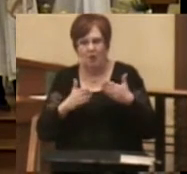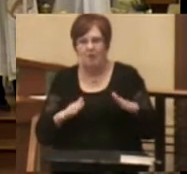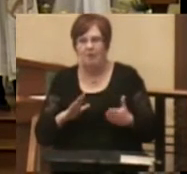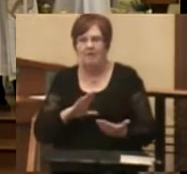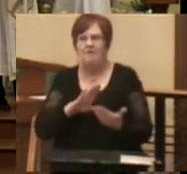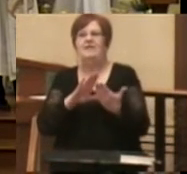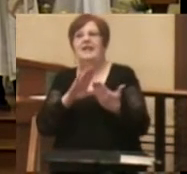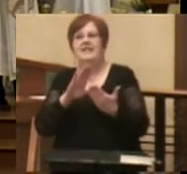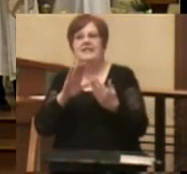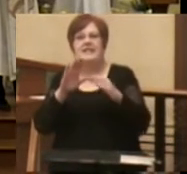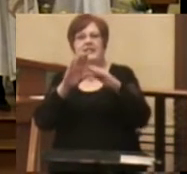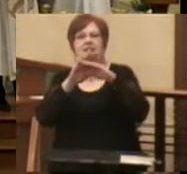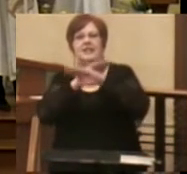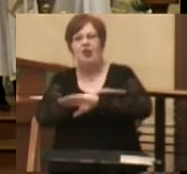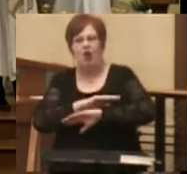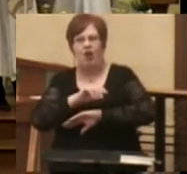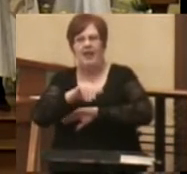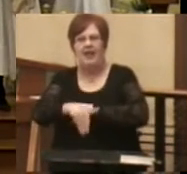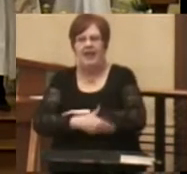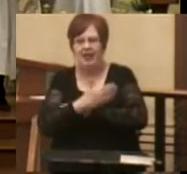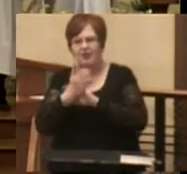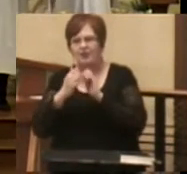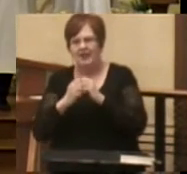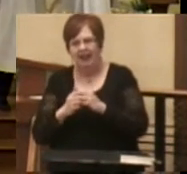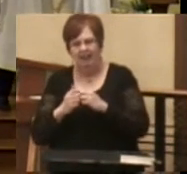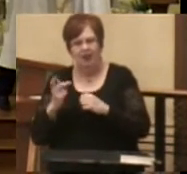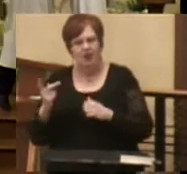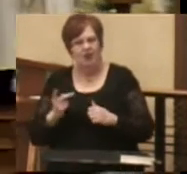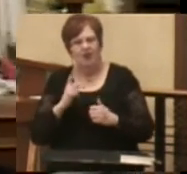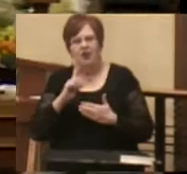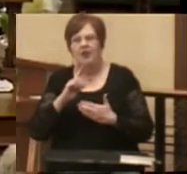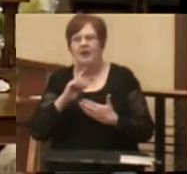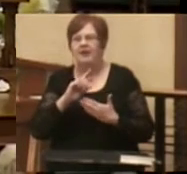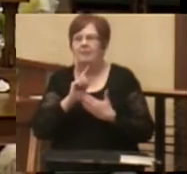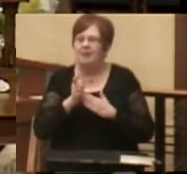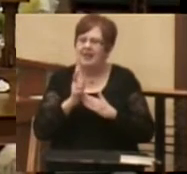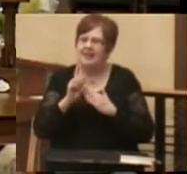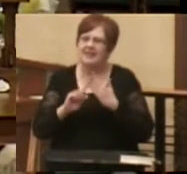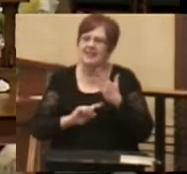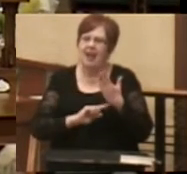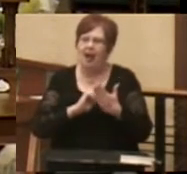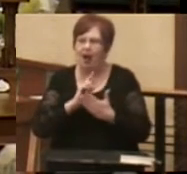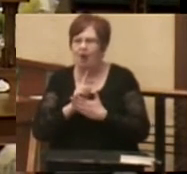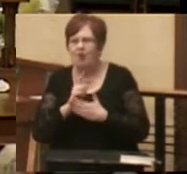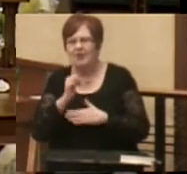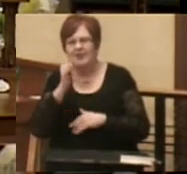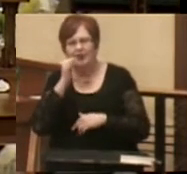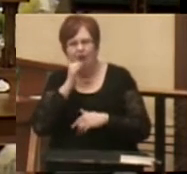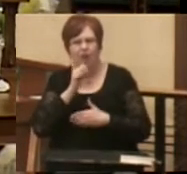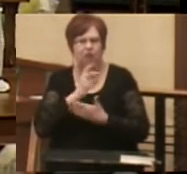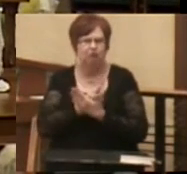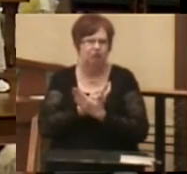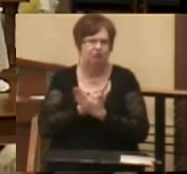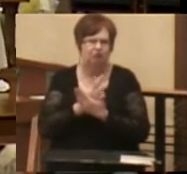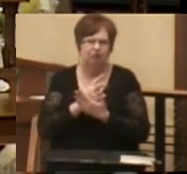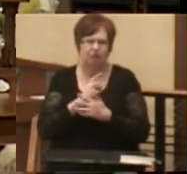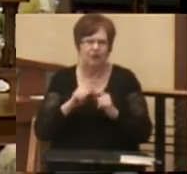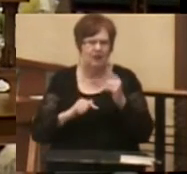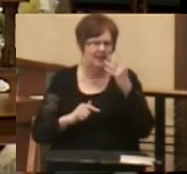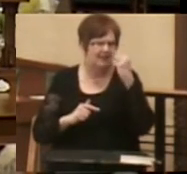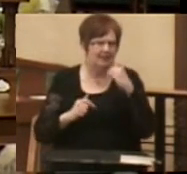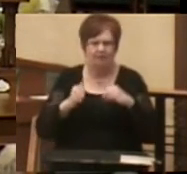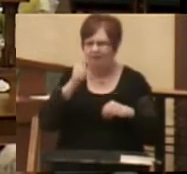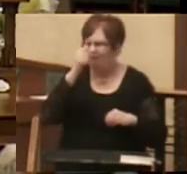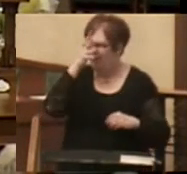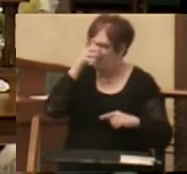of that night together. The minutes dragged into hours, the little girl unable to fall asleep, the father not able